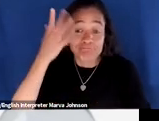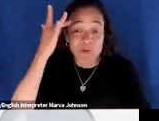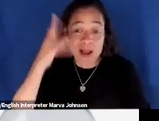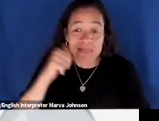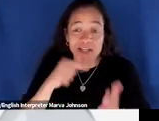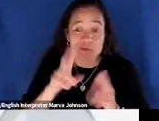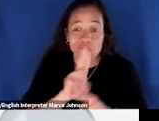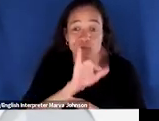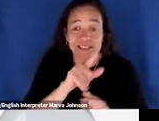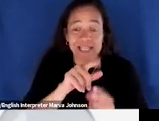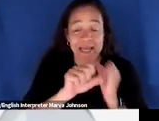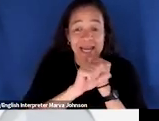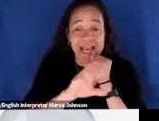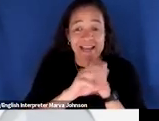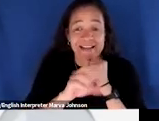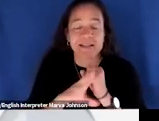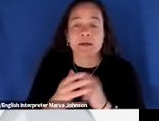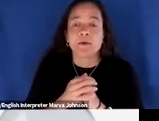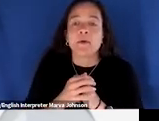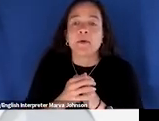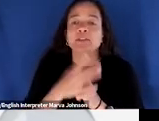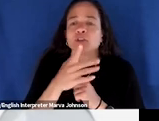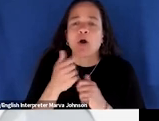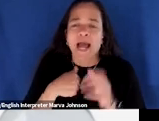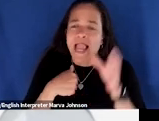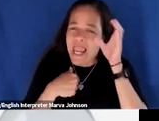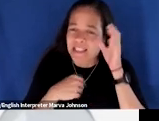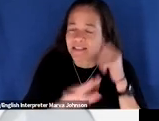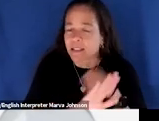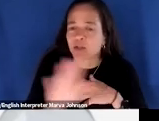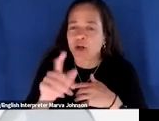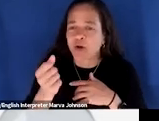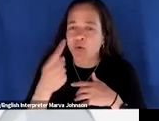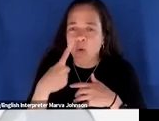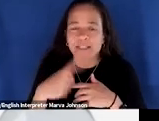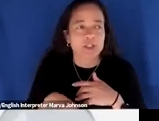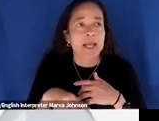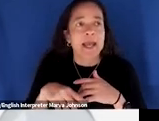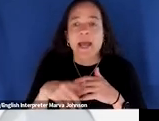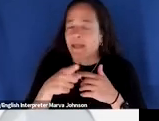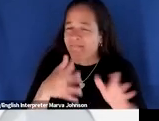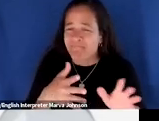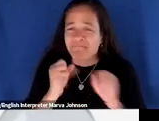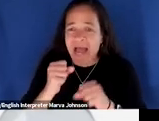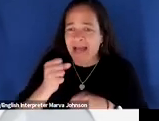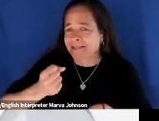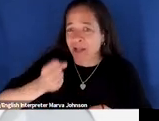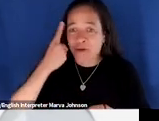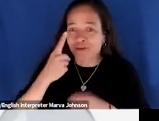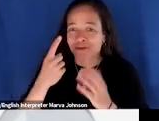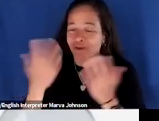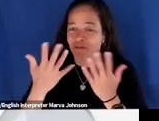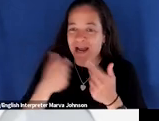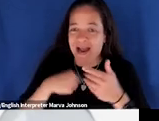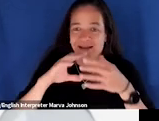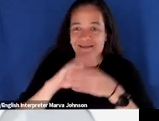you know listening to the questions these students had to ask seeing how quickly they got what i was trying to convey to them understanding